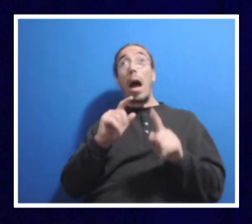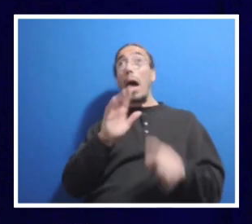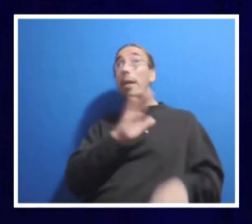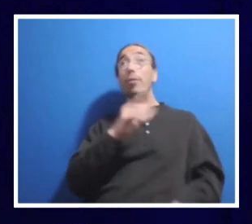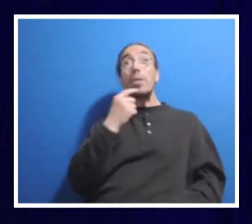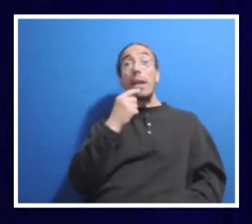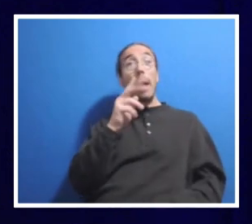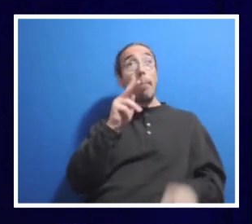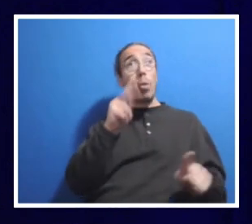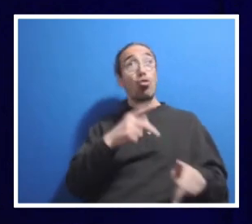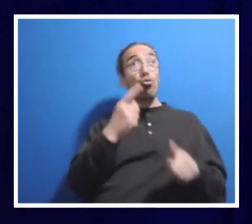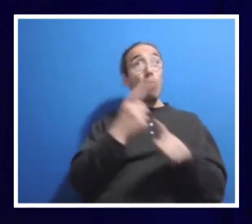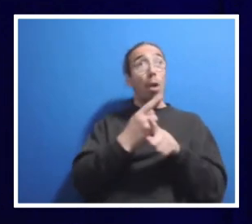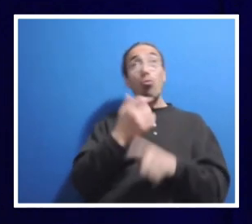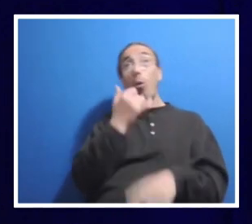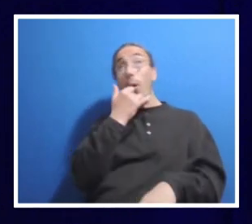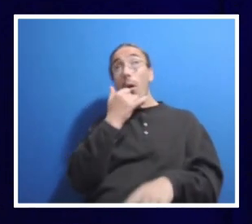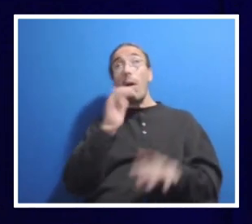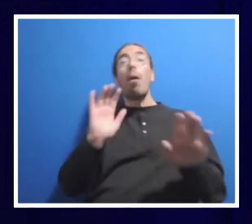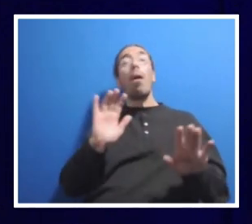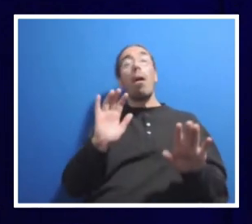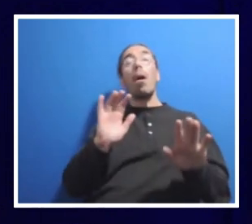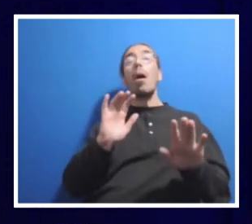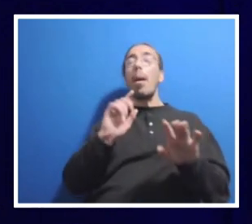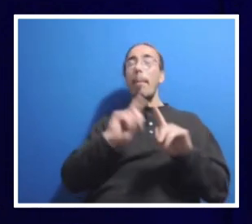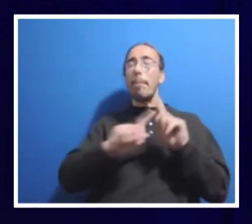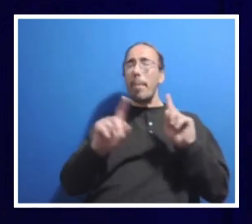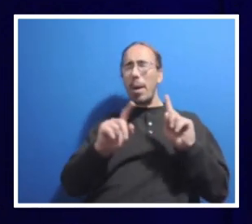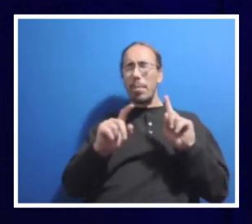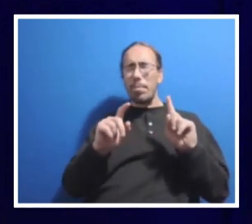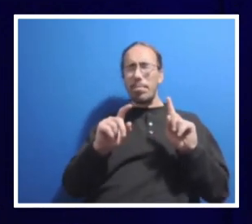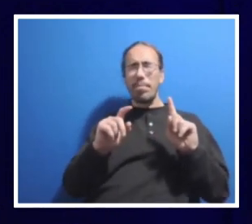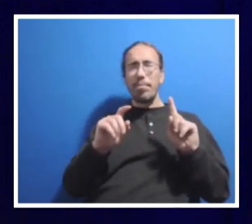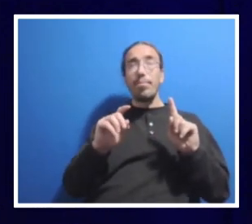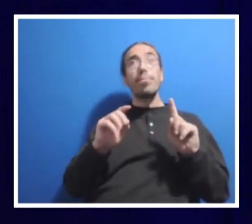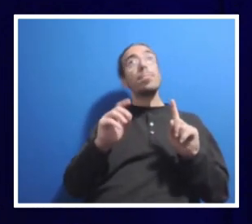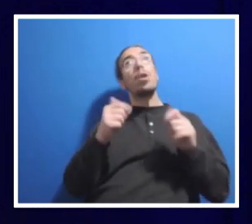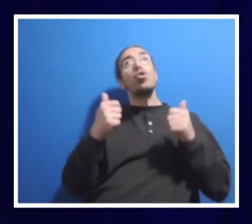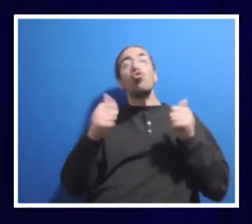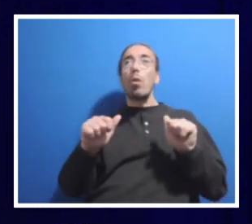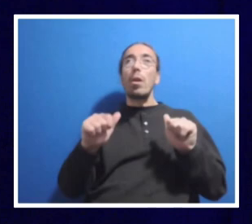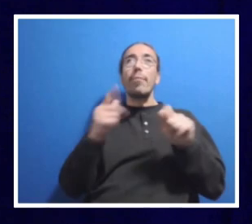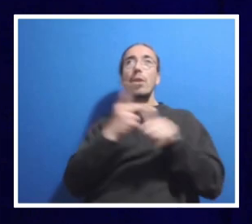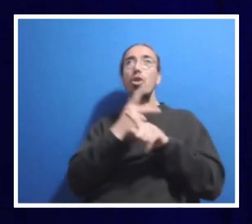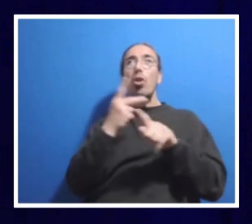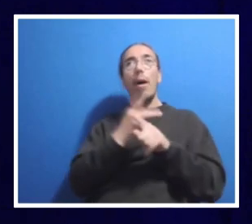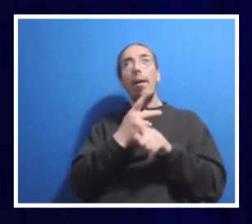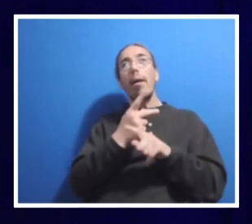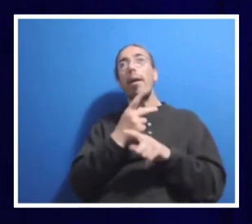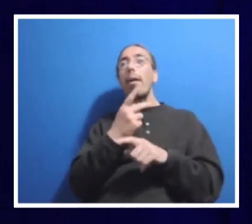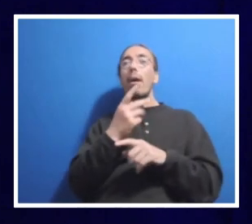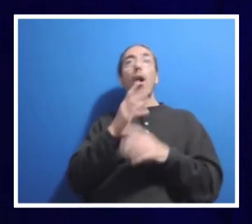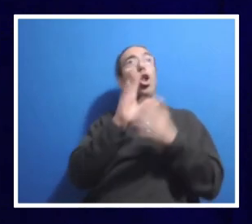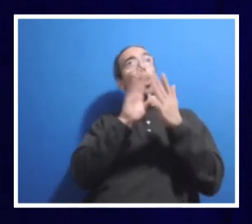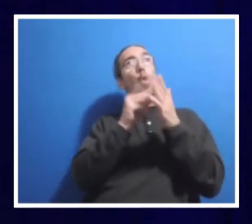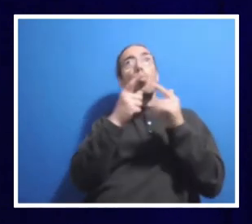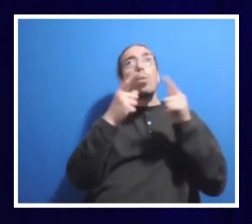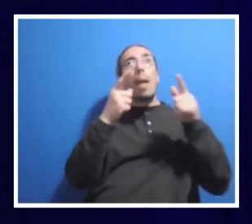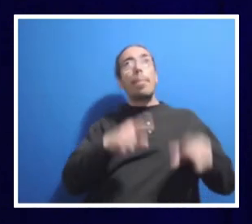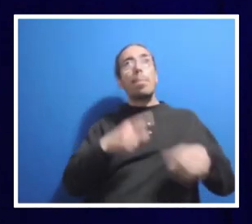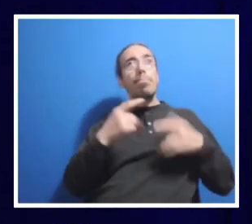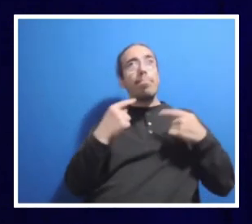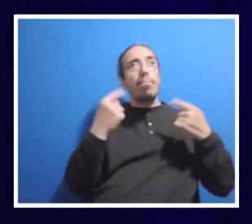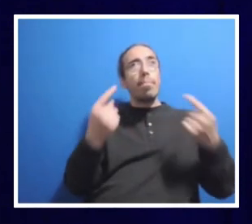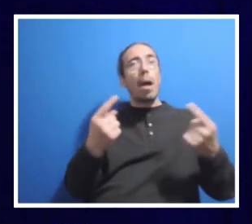context that we are not aware of. And so obviously we try to follow up and learn what's going on. But I thought that's